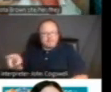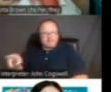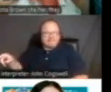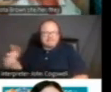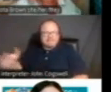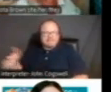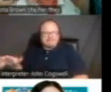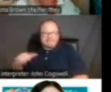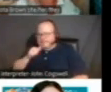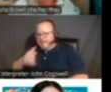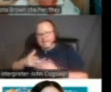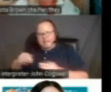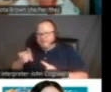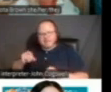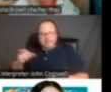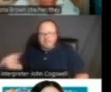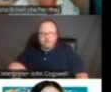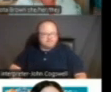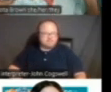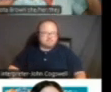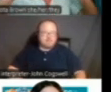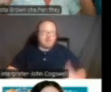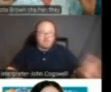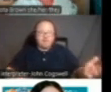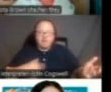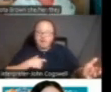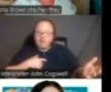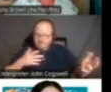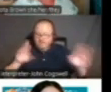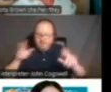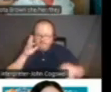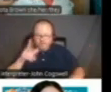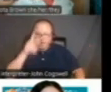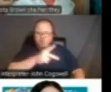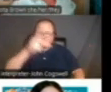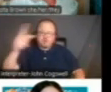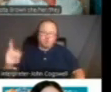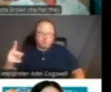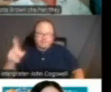so much. And beyond that, I think we're going to get any crispy cream trivia.